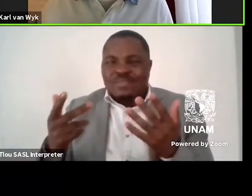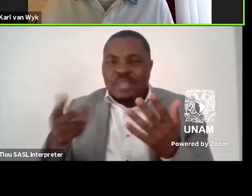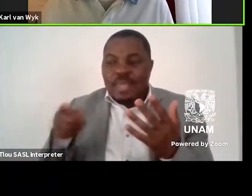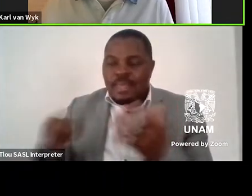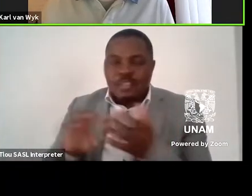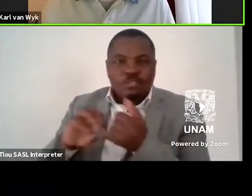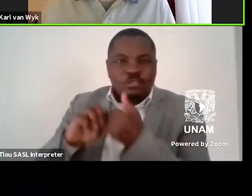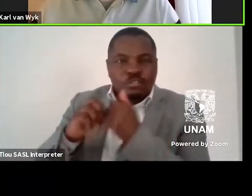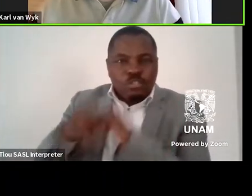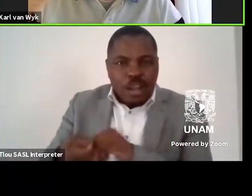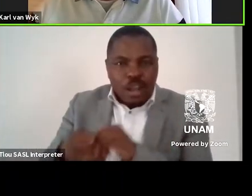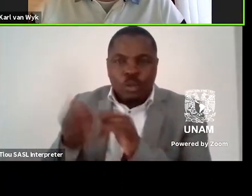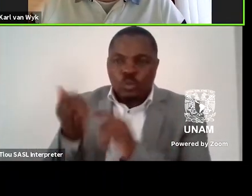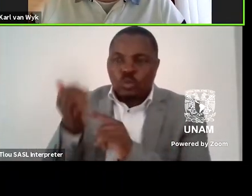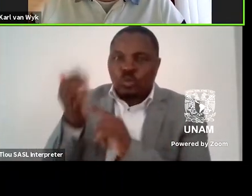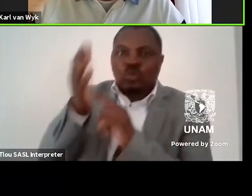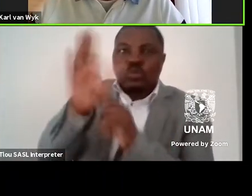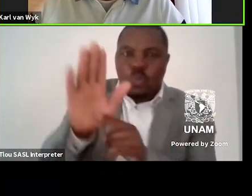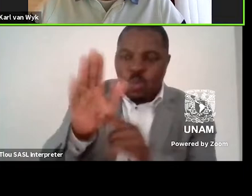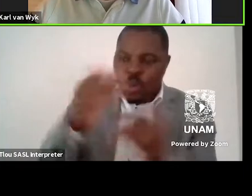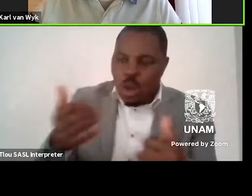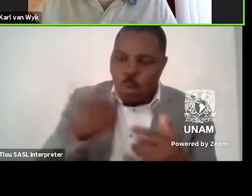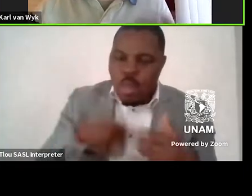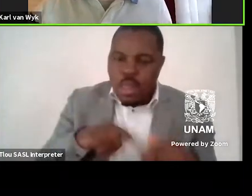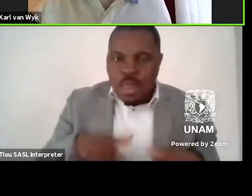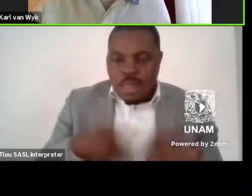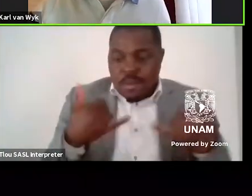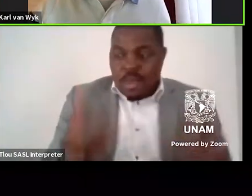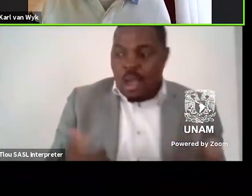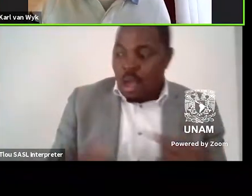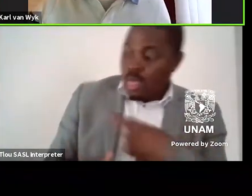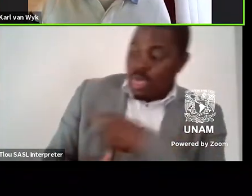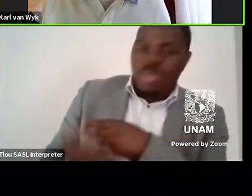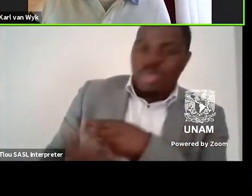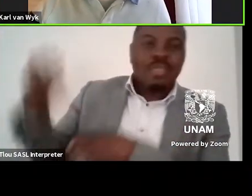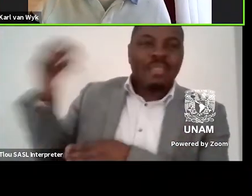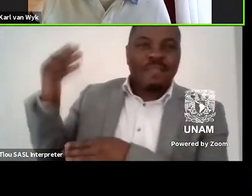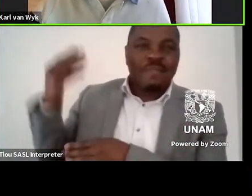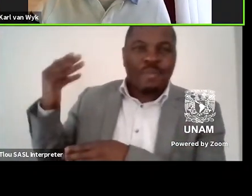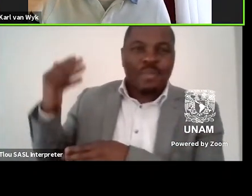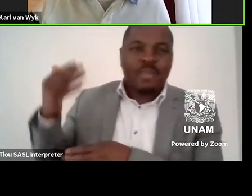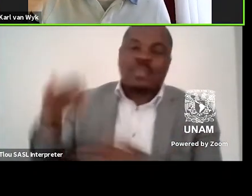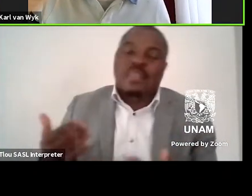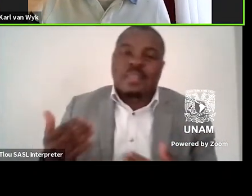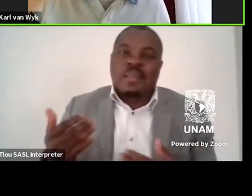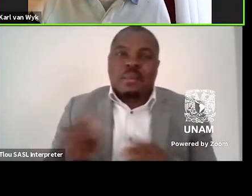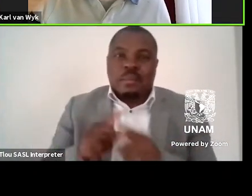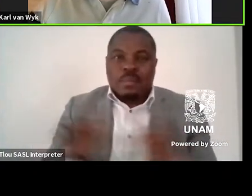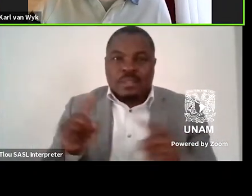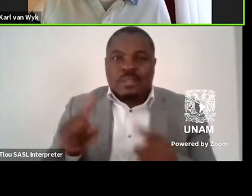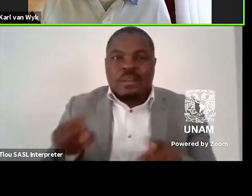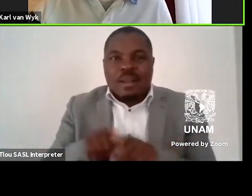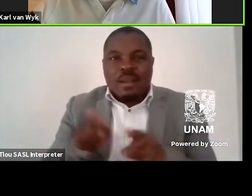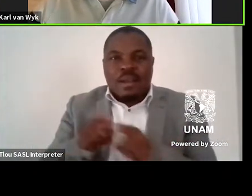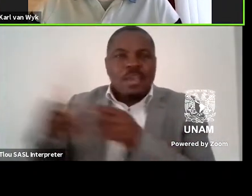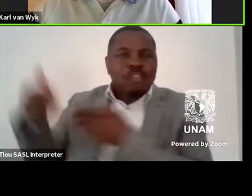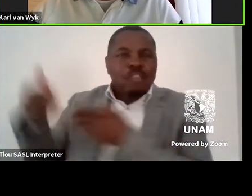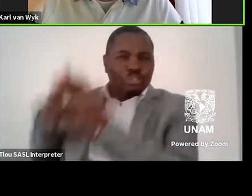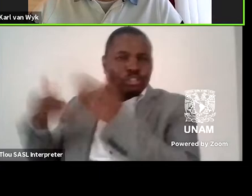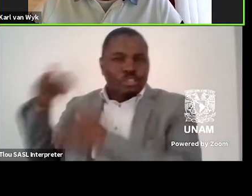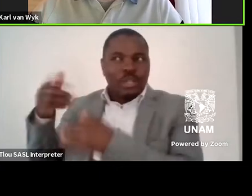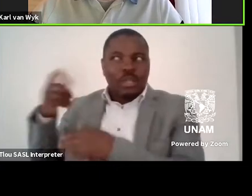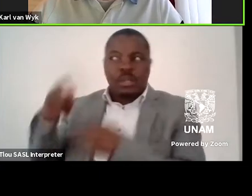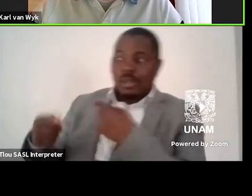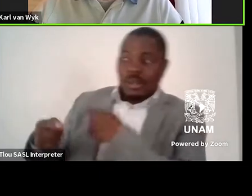to us living in this contemporary moment that what we had thought to be true historically isn't necessarily always